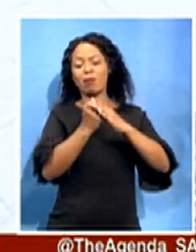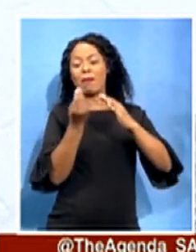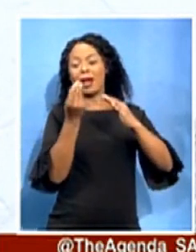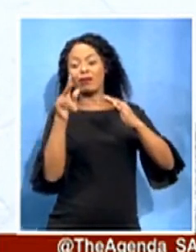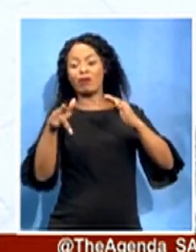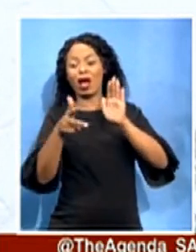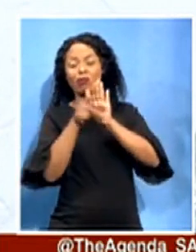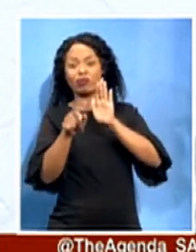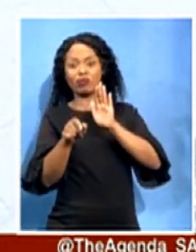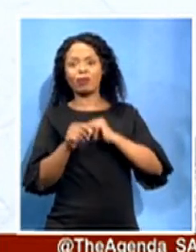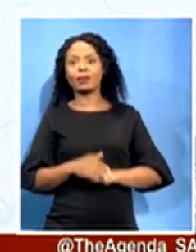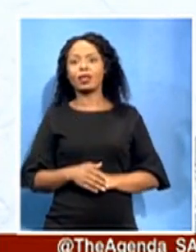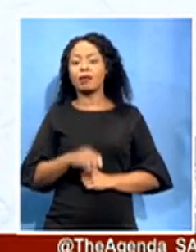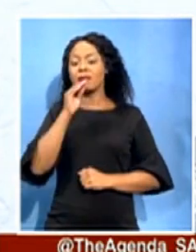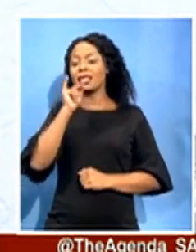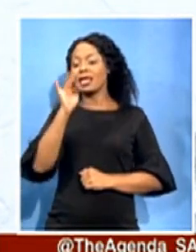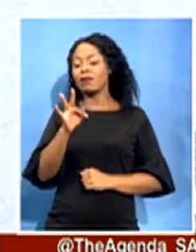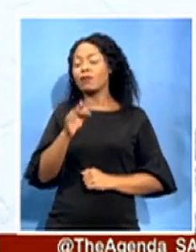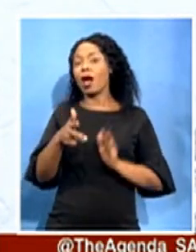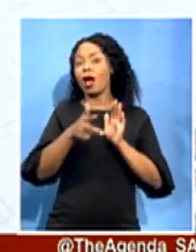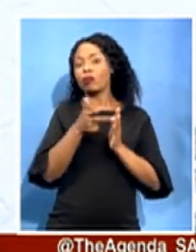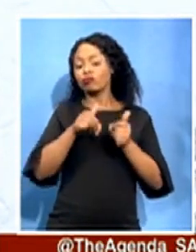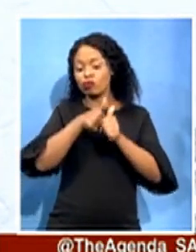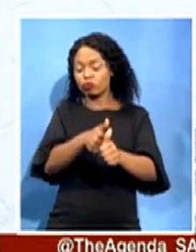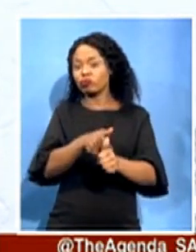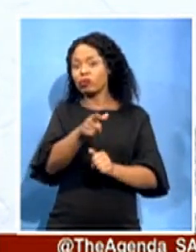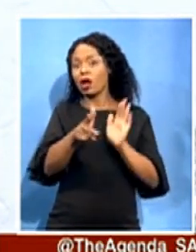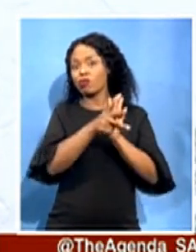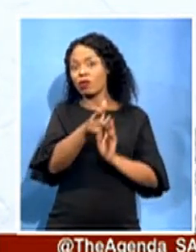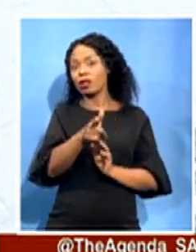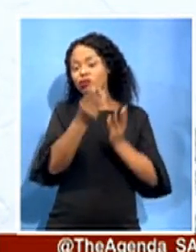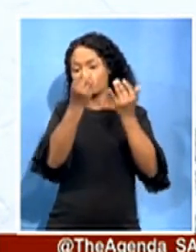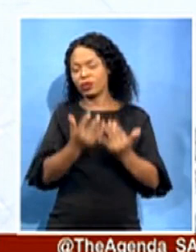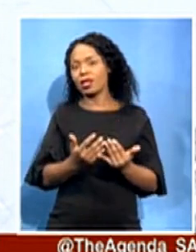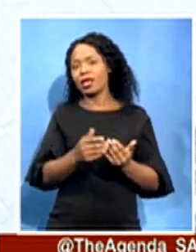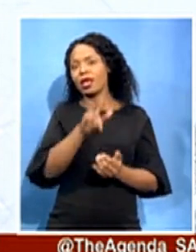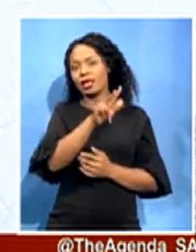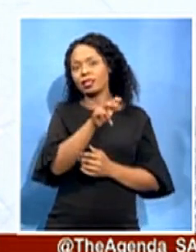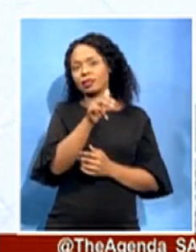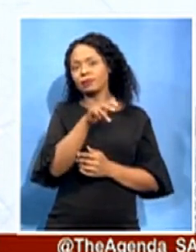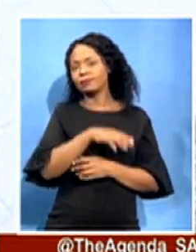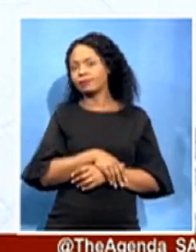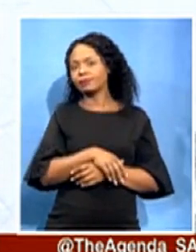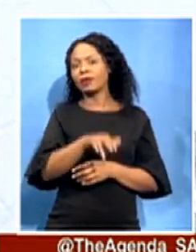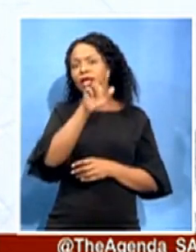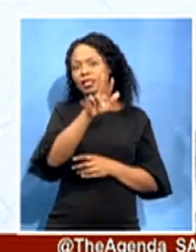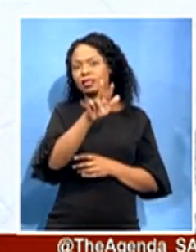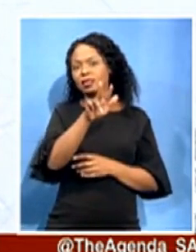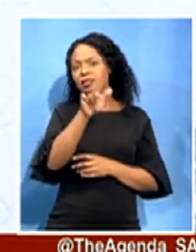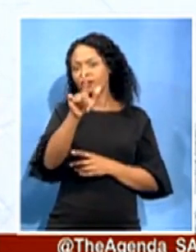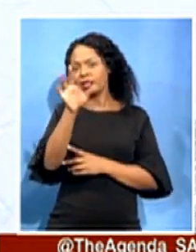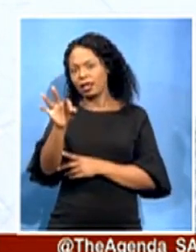$873,711